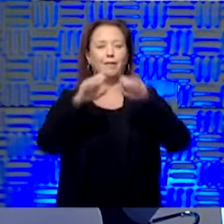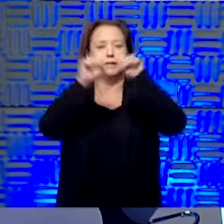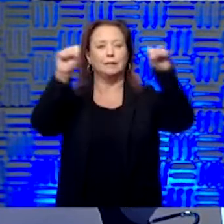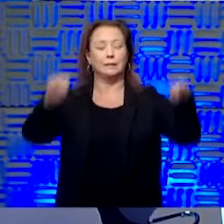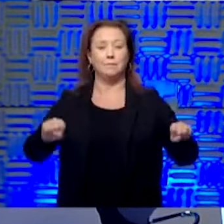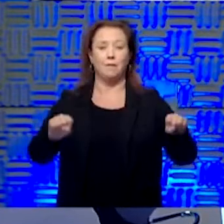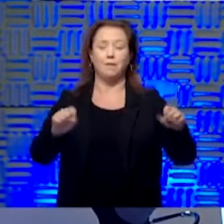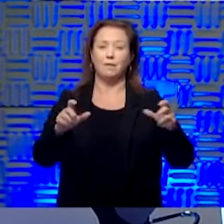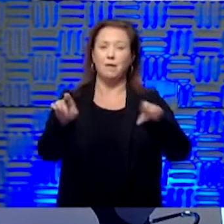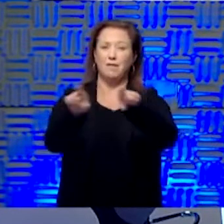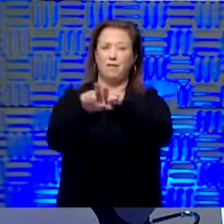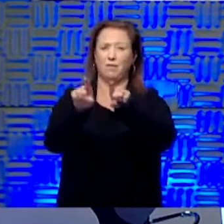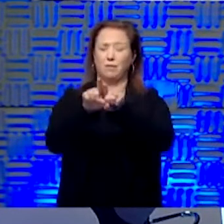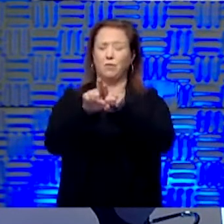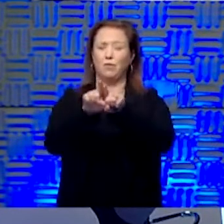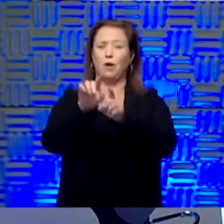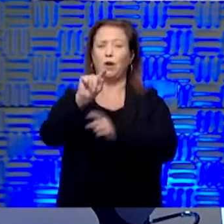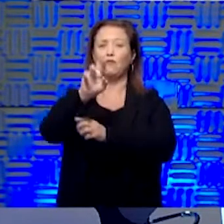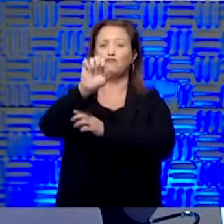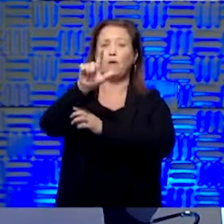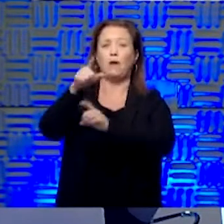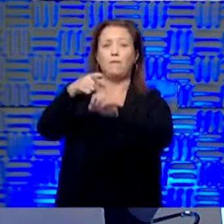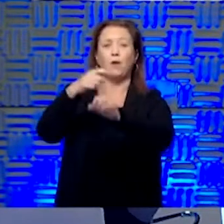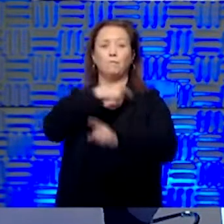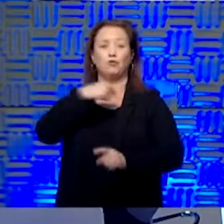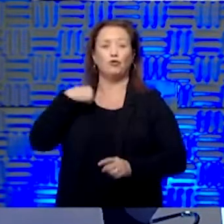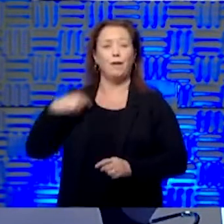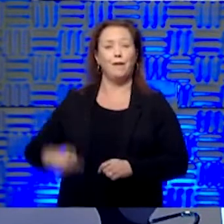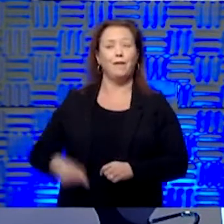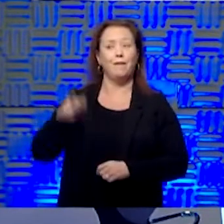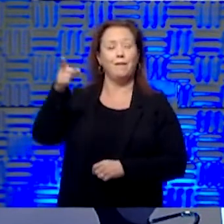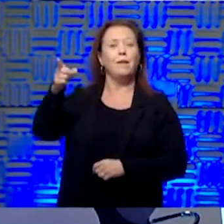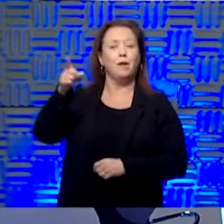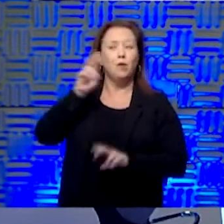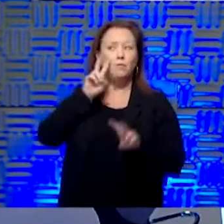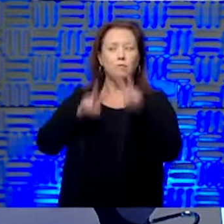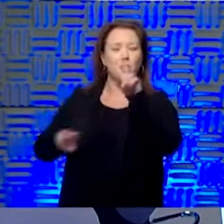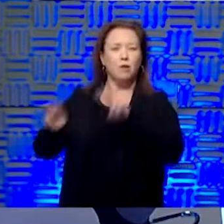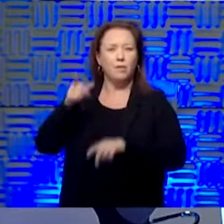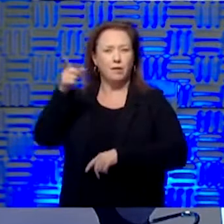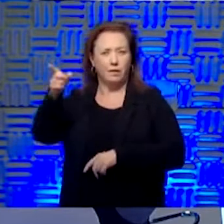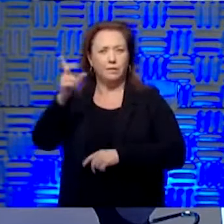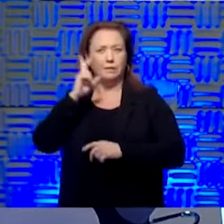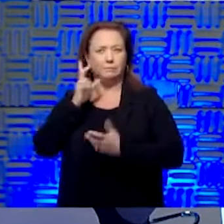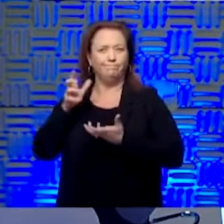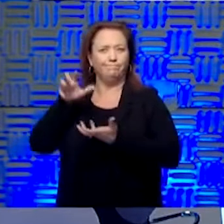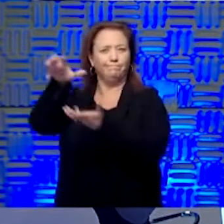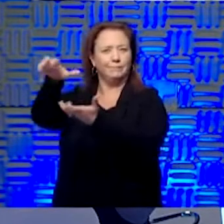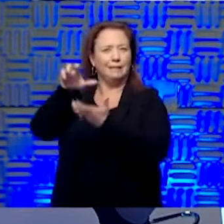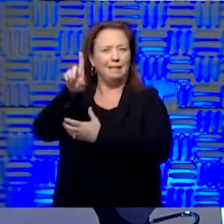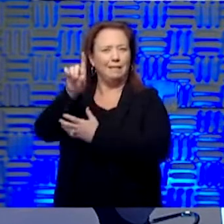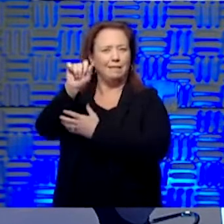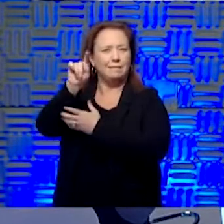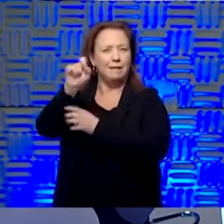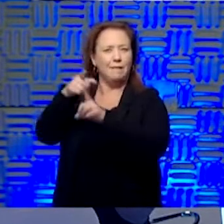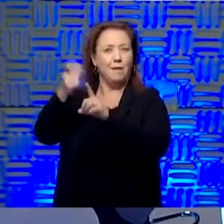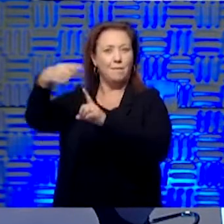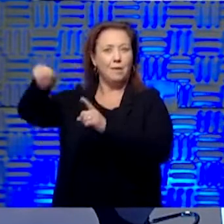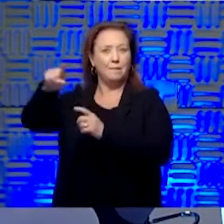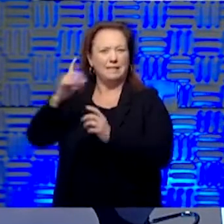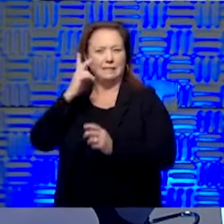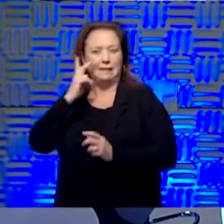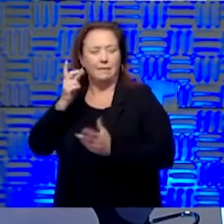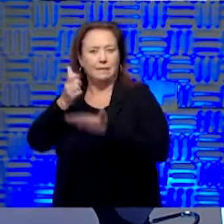a large trial from China. So we're looking, hopefully, to get more data and really see if it's helping or not.